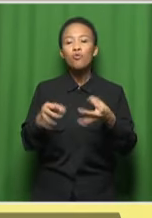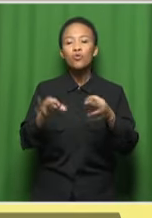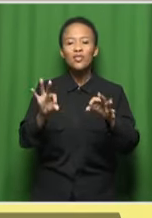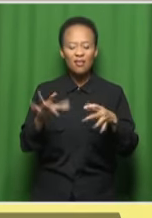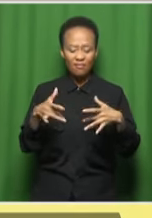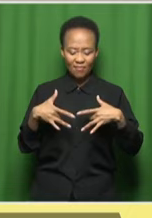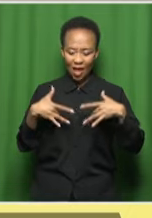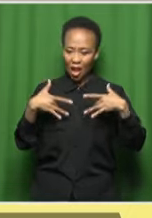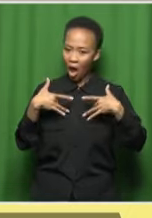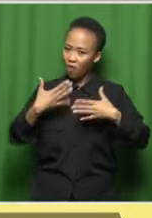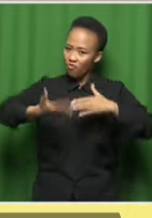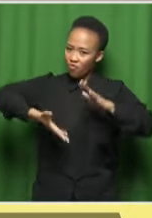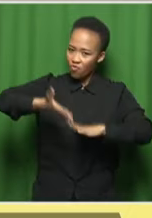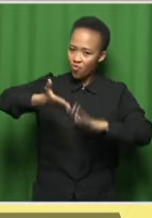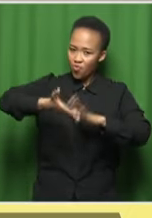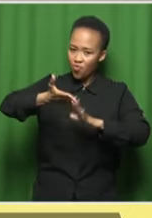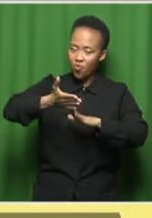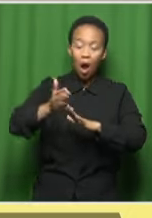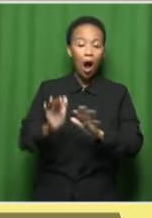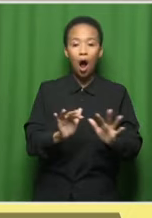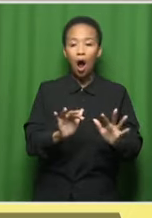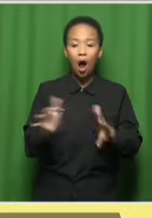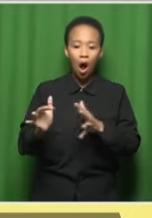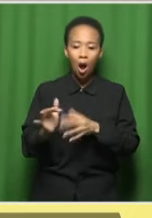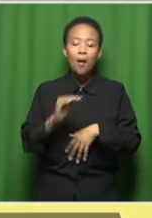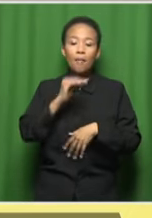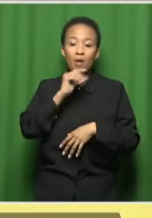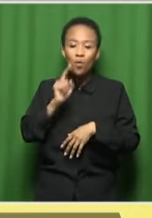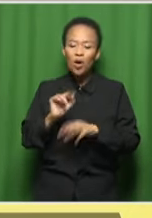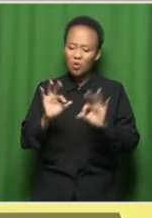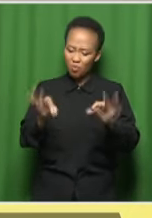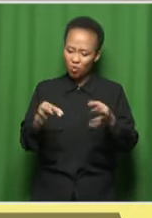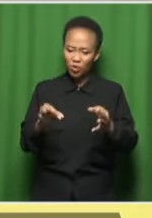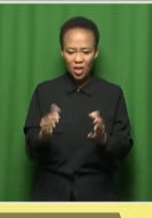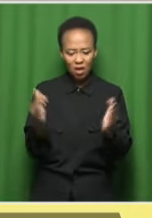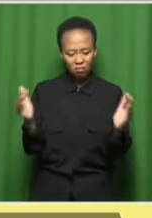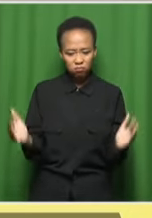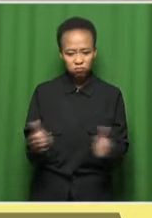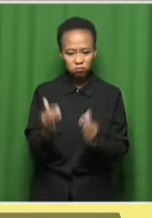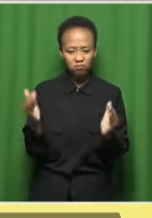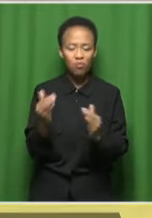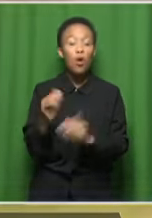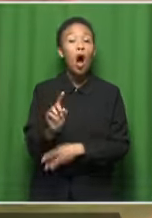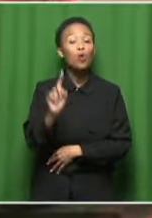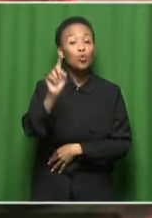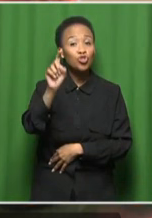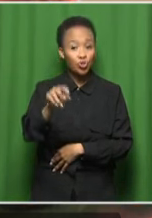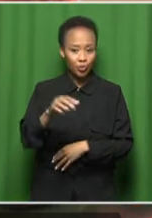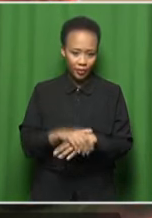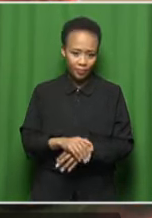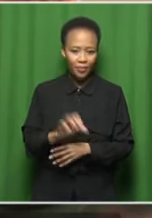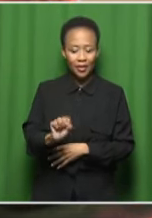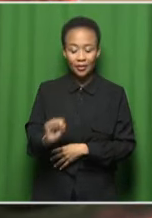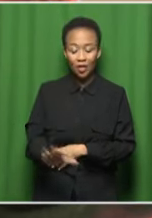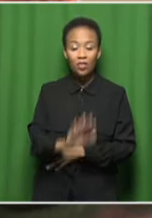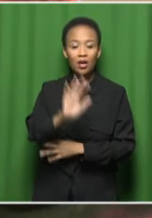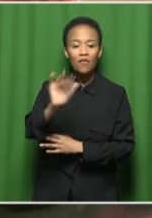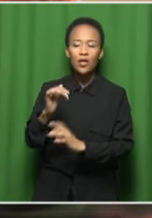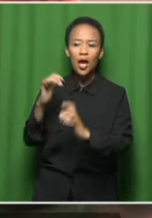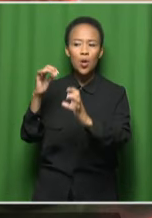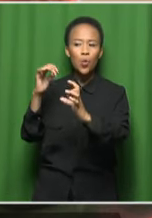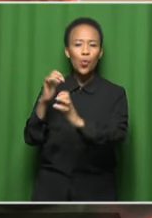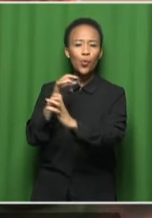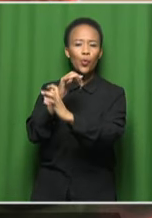is to stay true to the discourse of promoting the music. And I think South African jazz is very